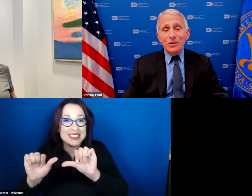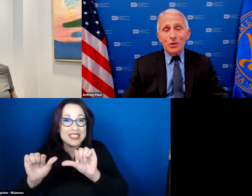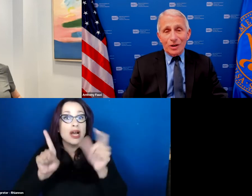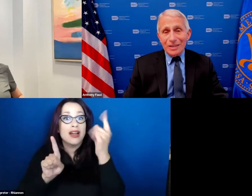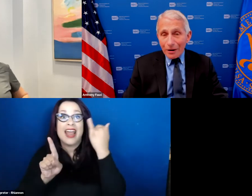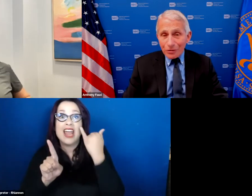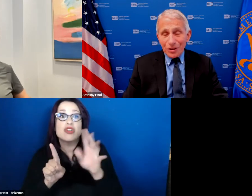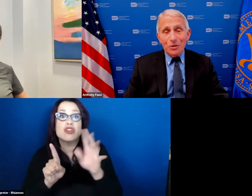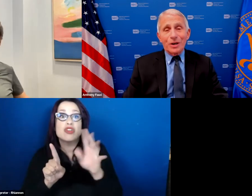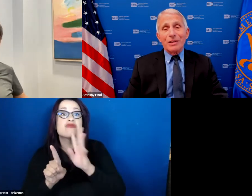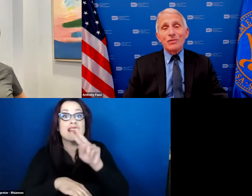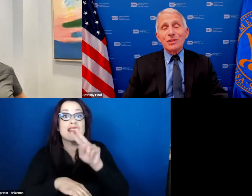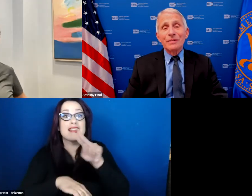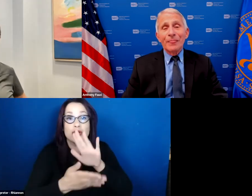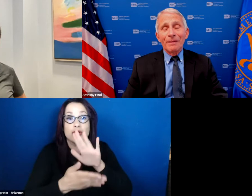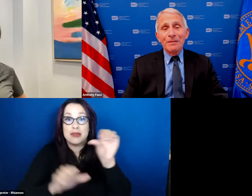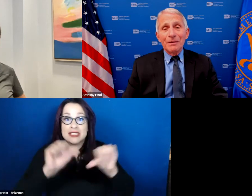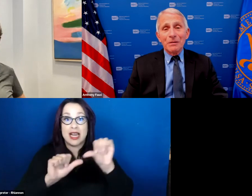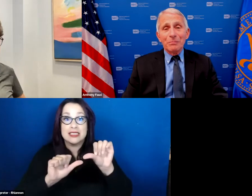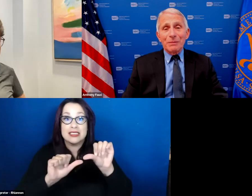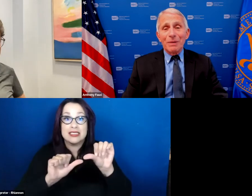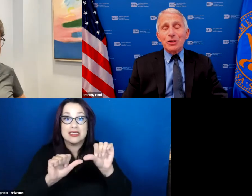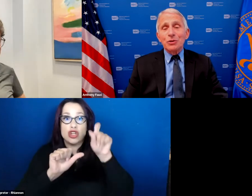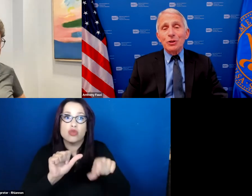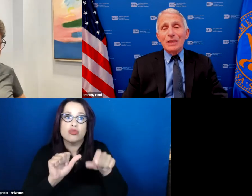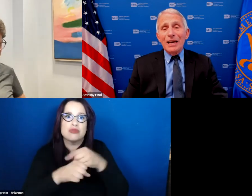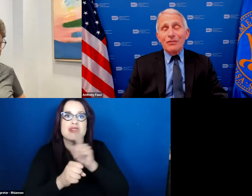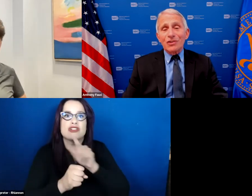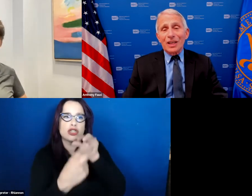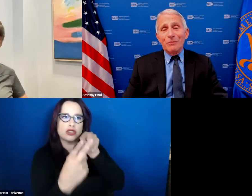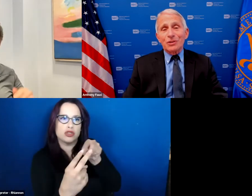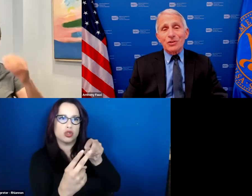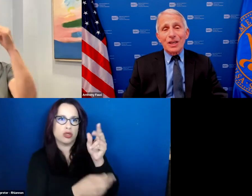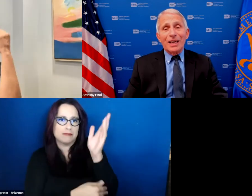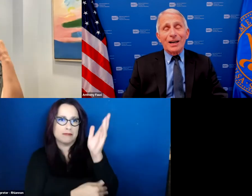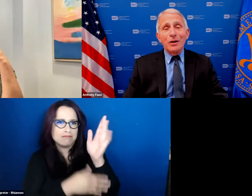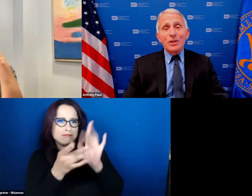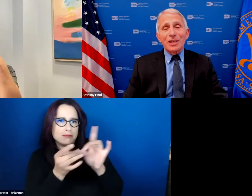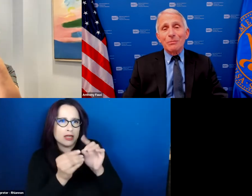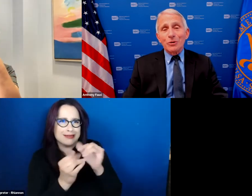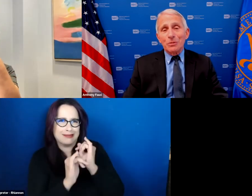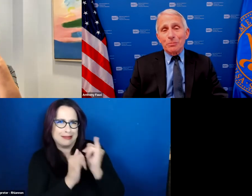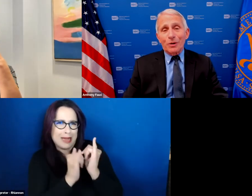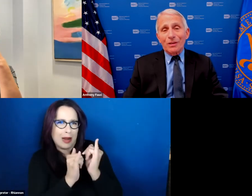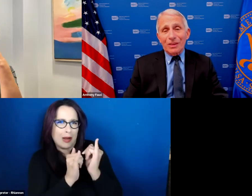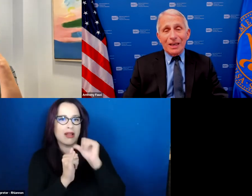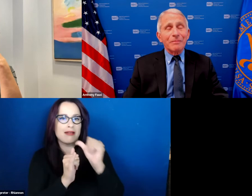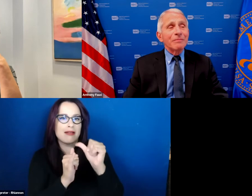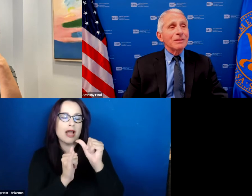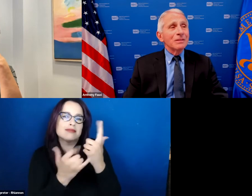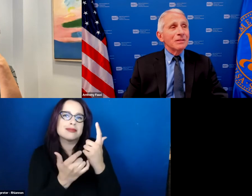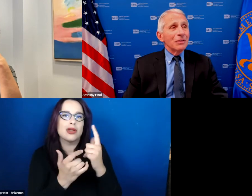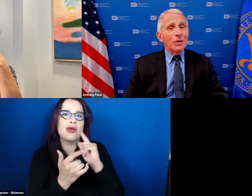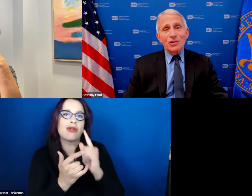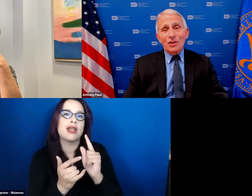don't ever talk down to the audience but make sure they understand what you're saying I always say the most important thing